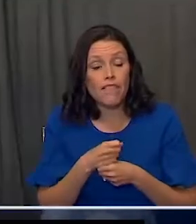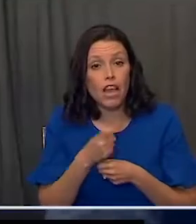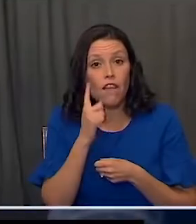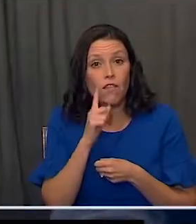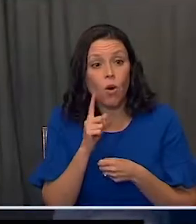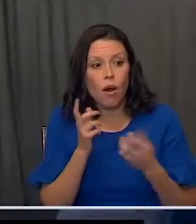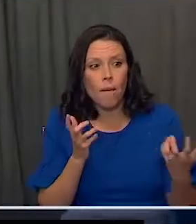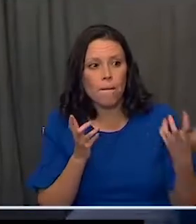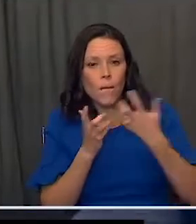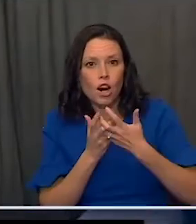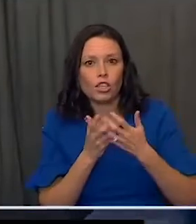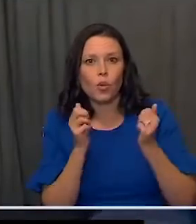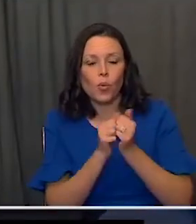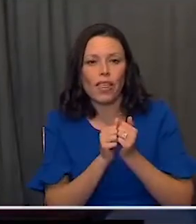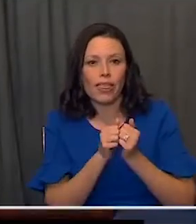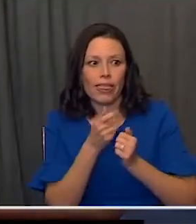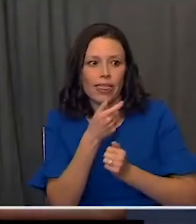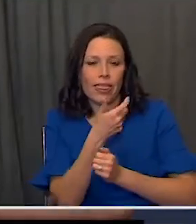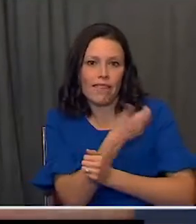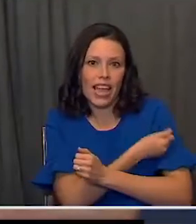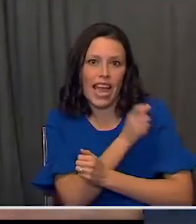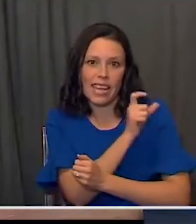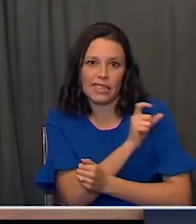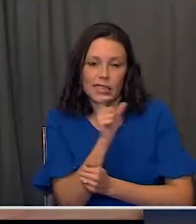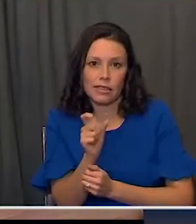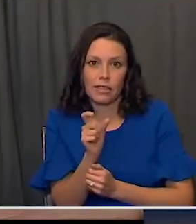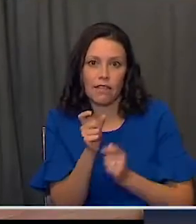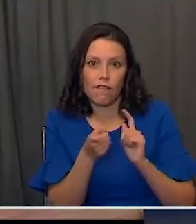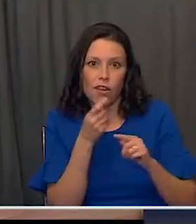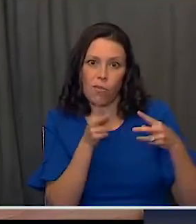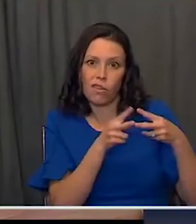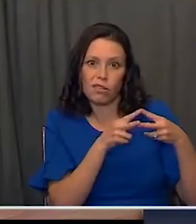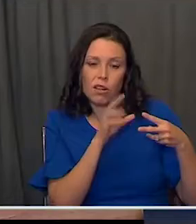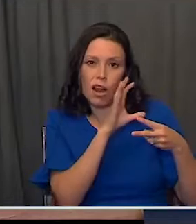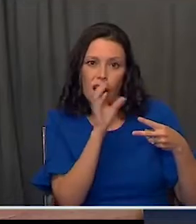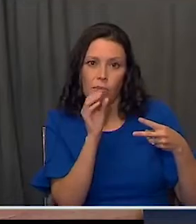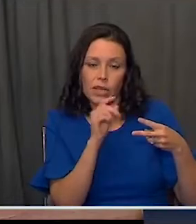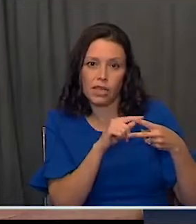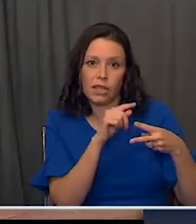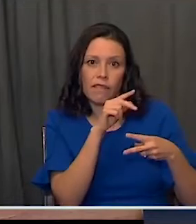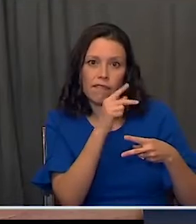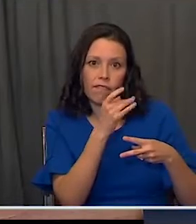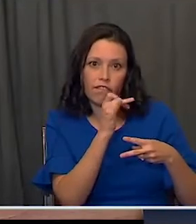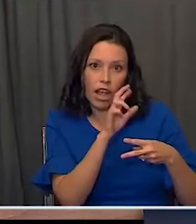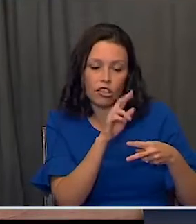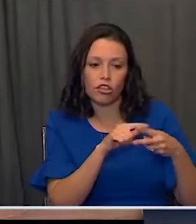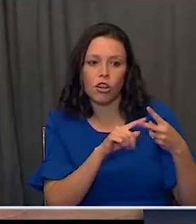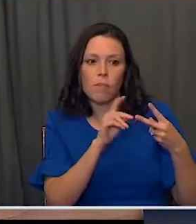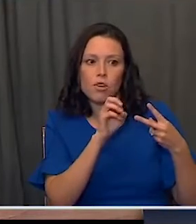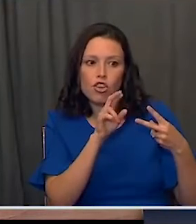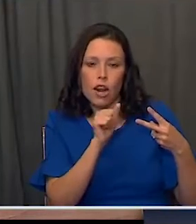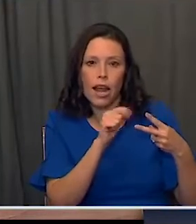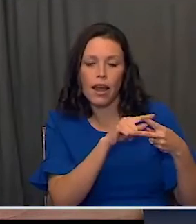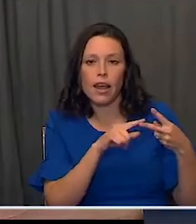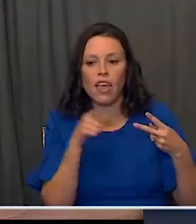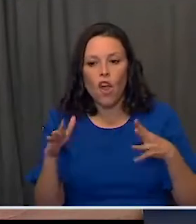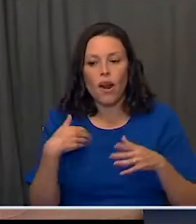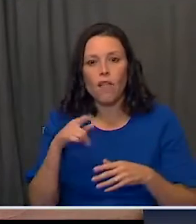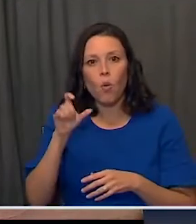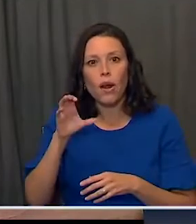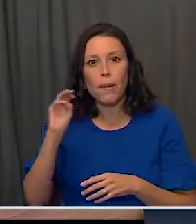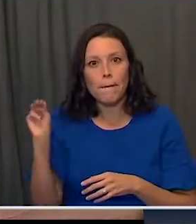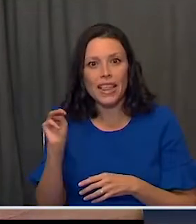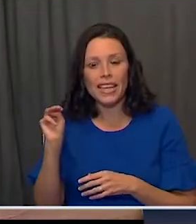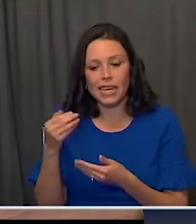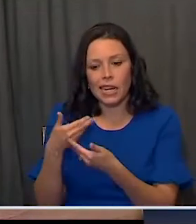for merging with the Moderna product. And they've already assembled 100 million